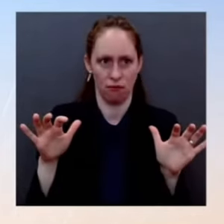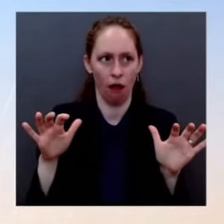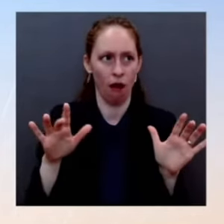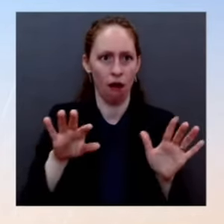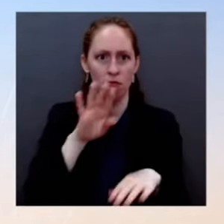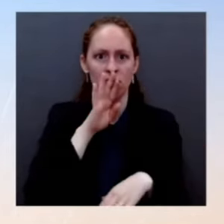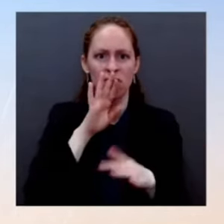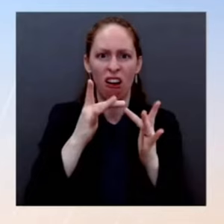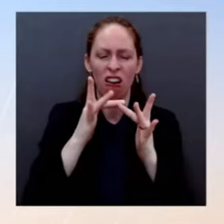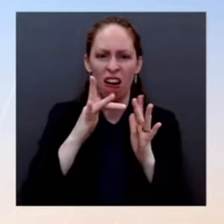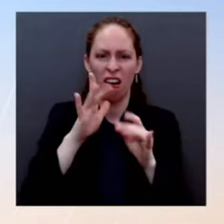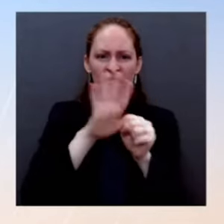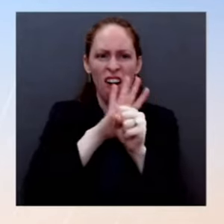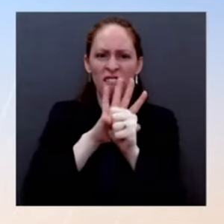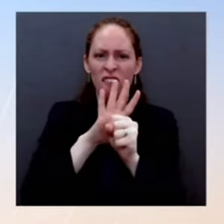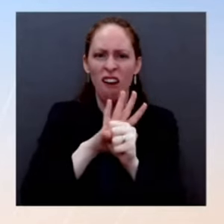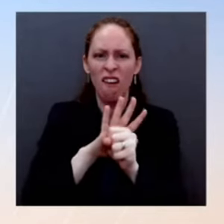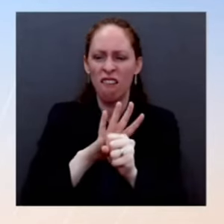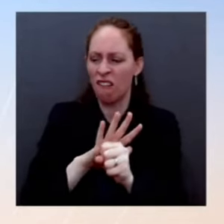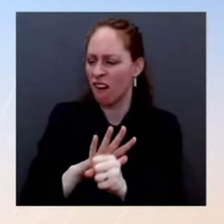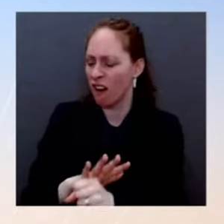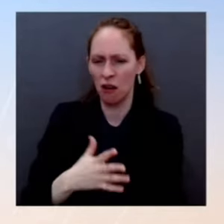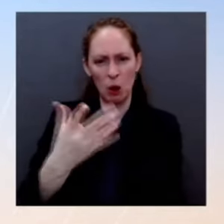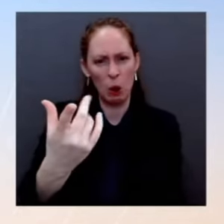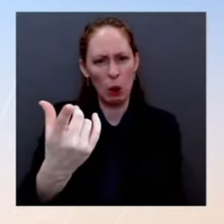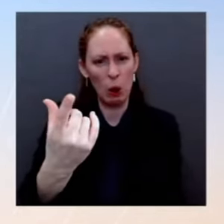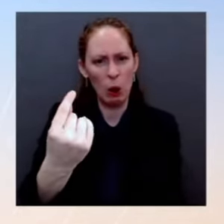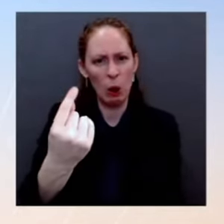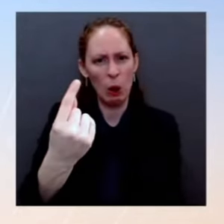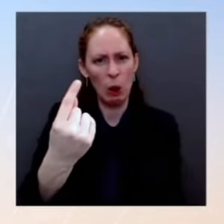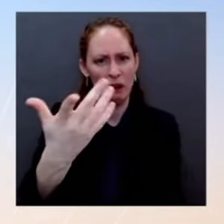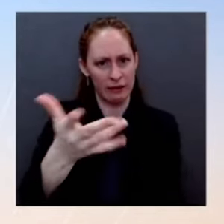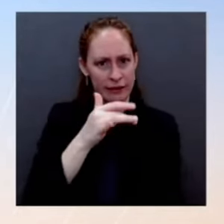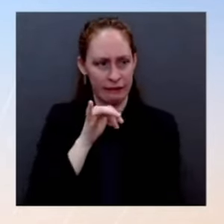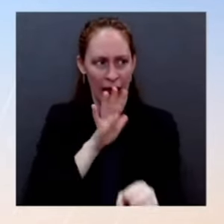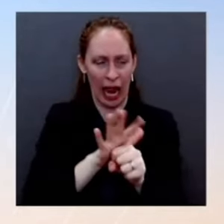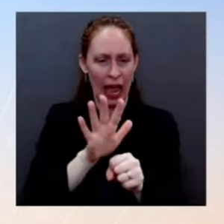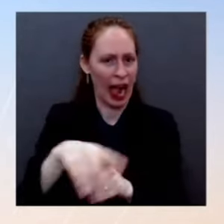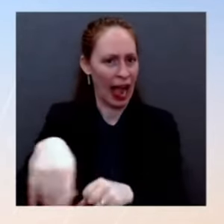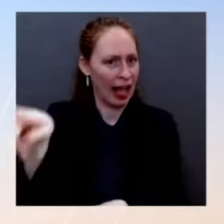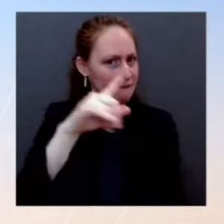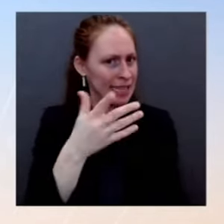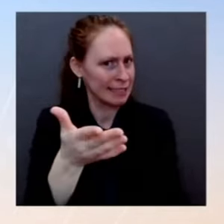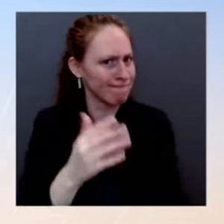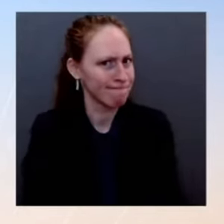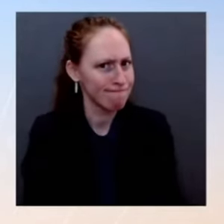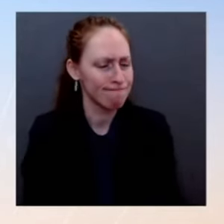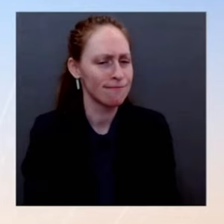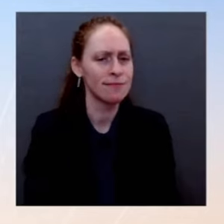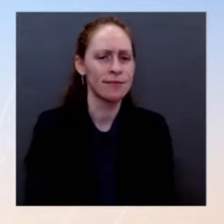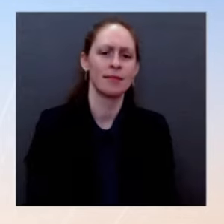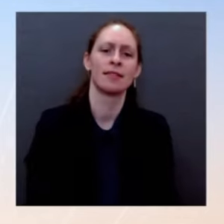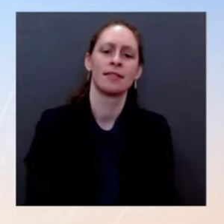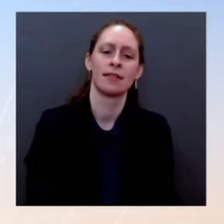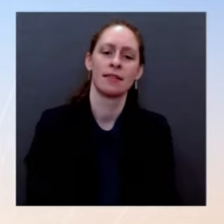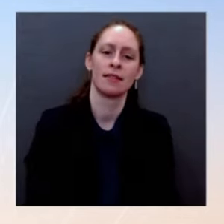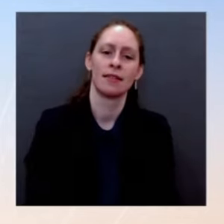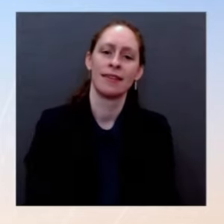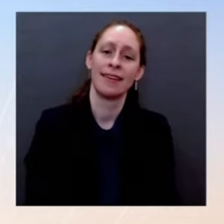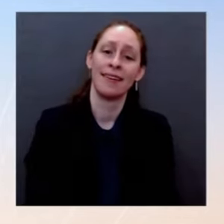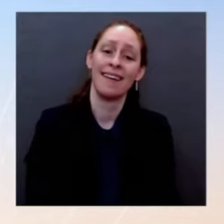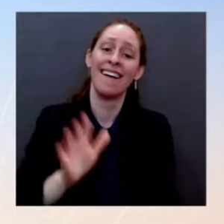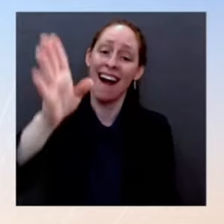second say that there has been a massive surge in cases, as you know, and we're a part of in DC and New York. And there's been an